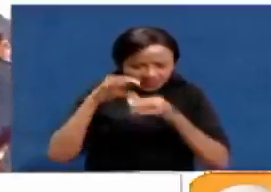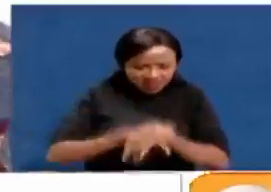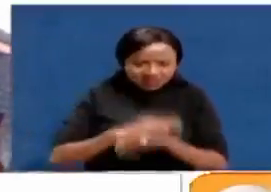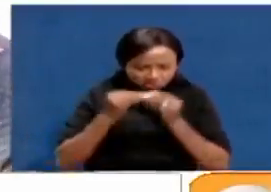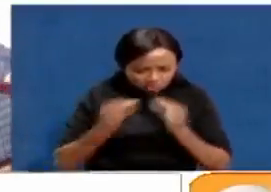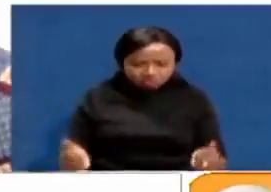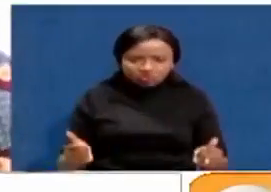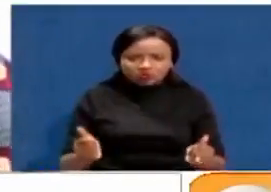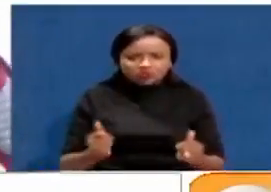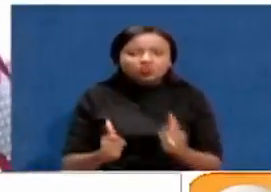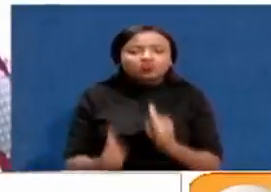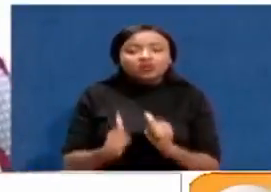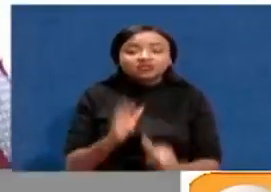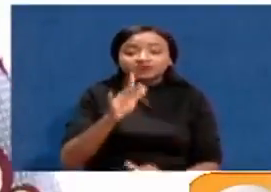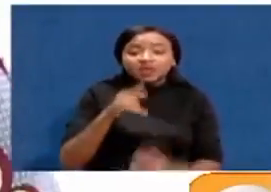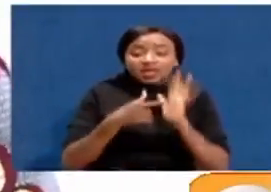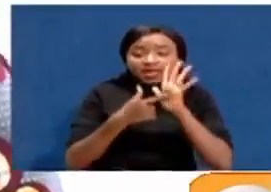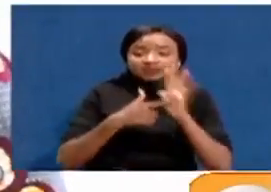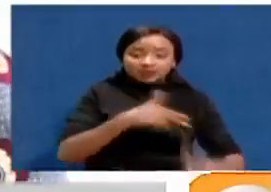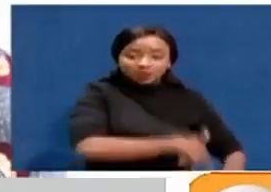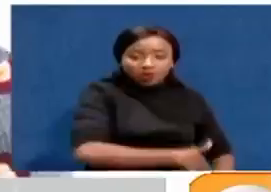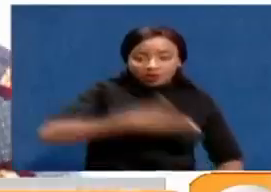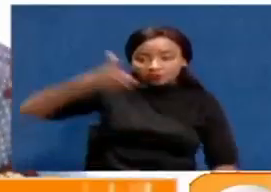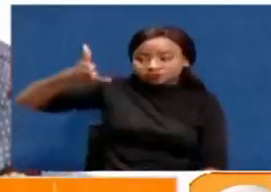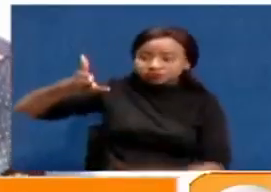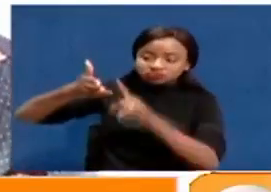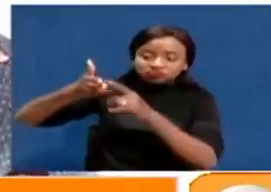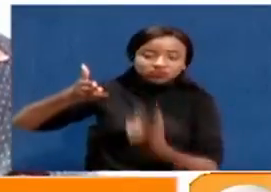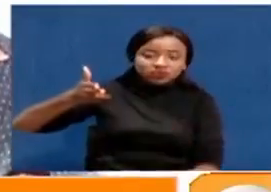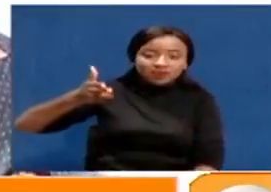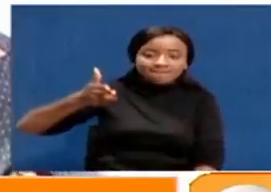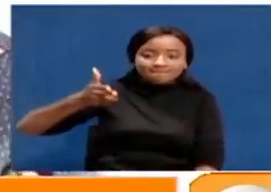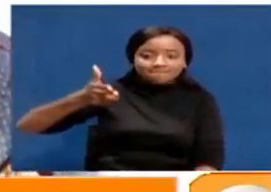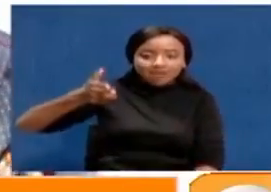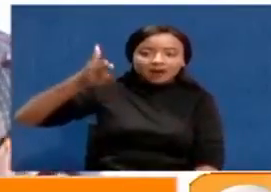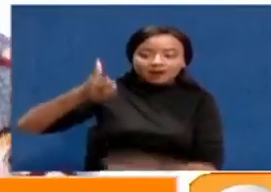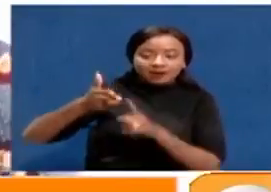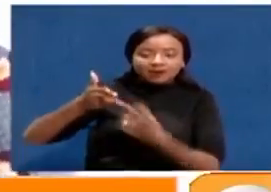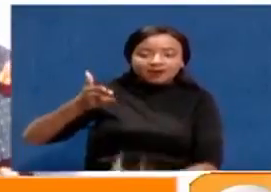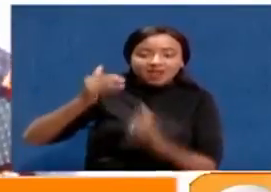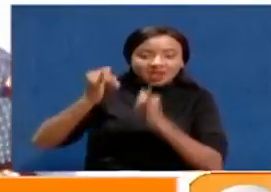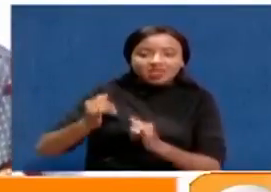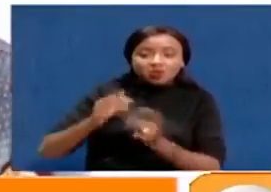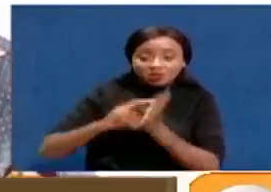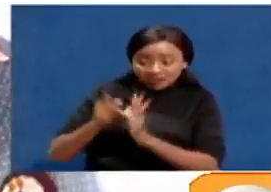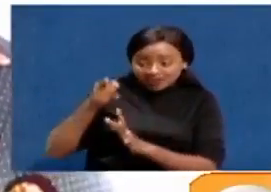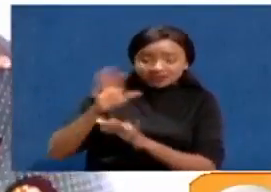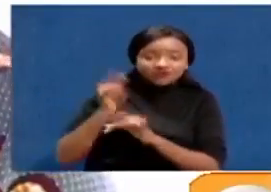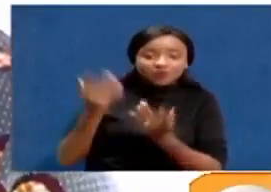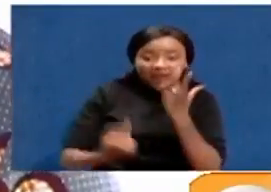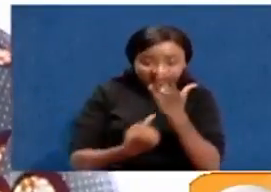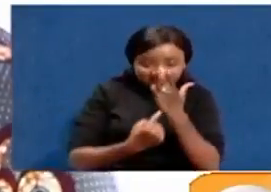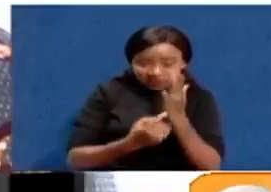challenges. The new gunpowder is actually information. It is the data, it is the